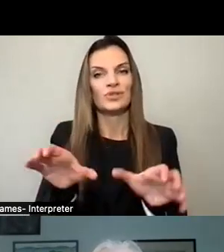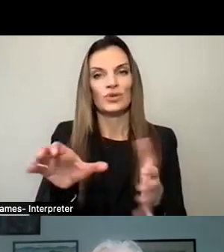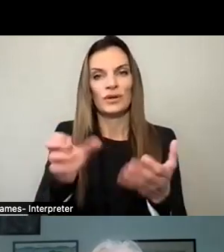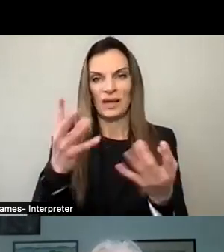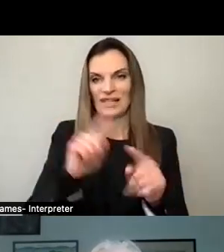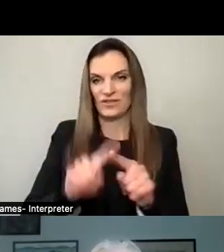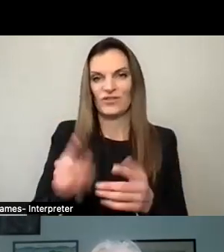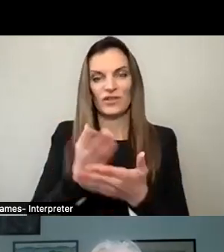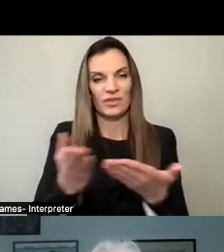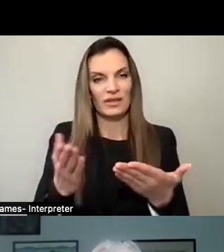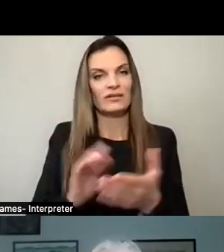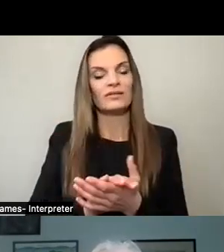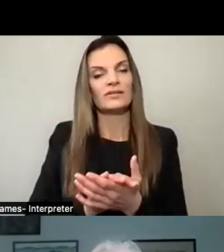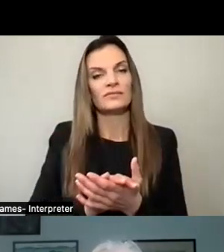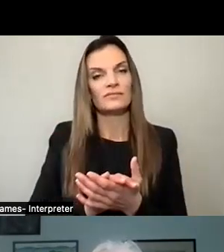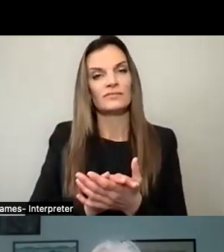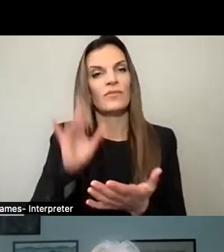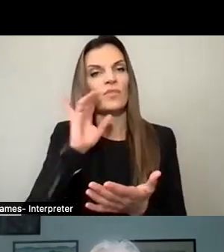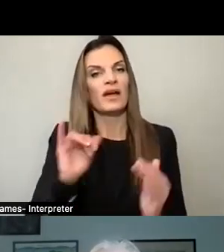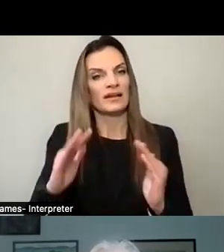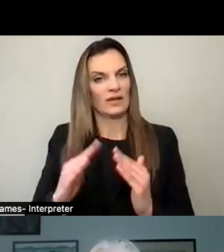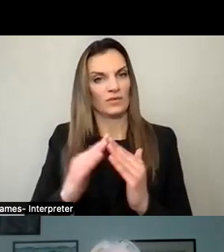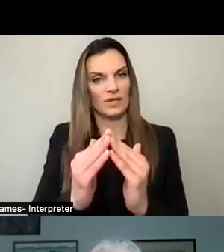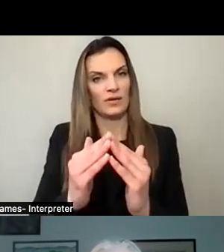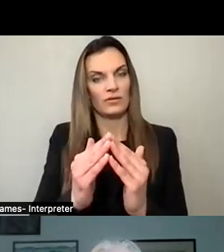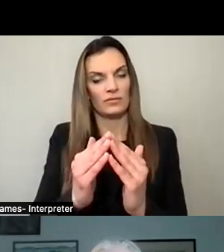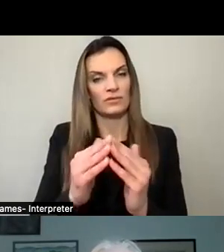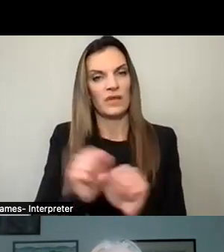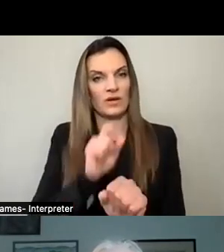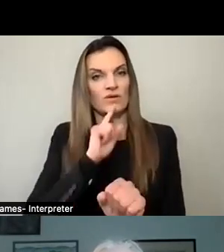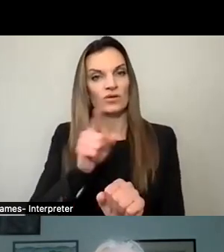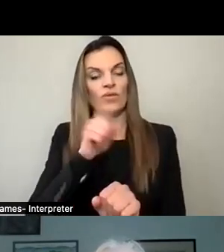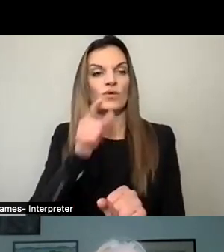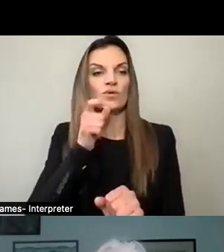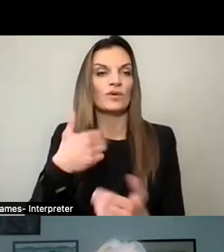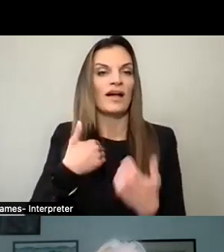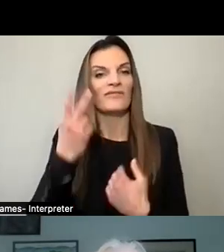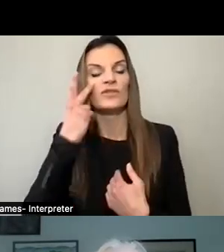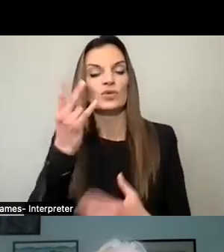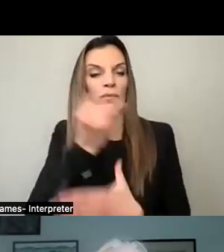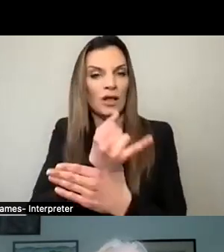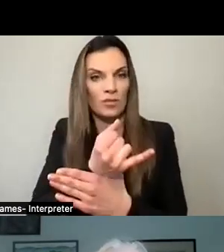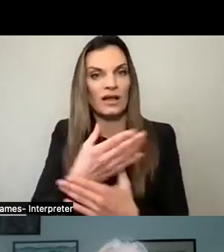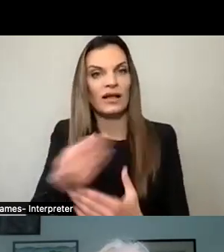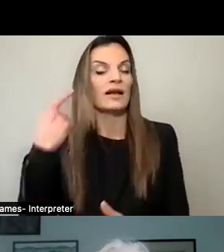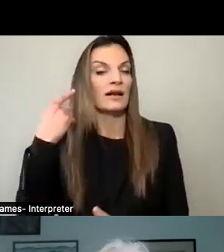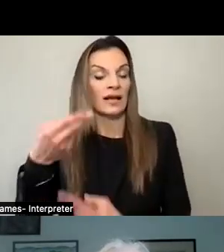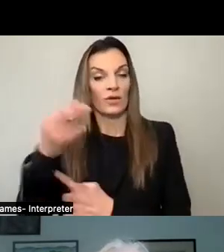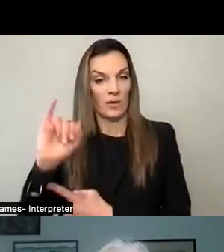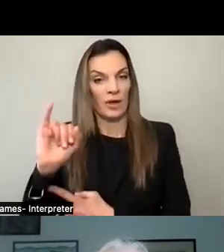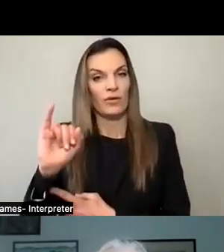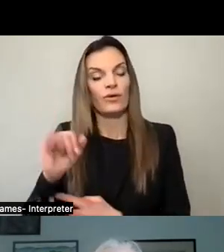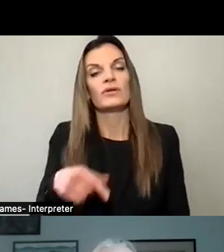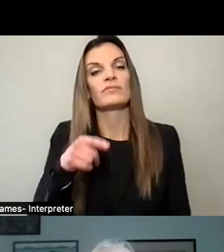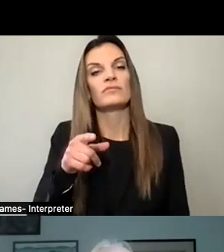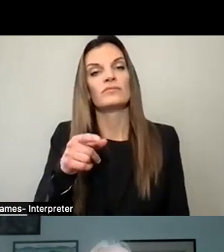we've done in parts of our downtown to make sure that the visually impaired and hearing impaired are